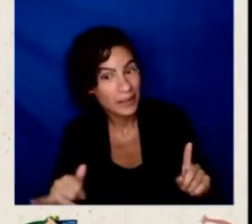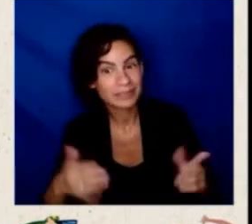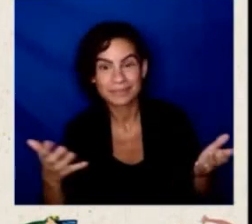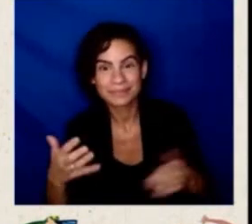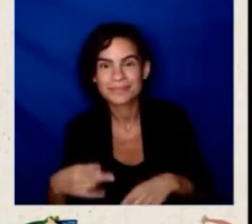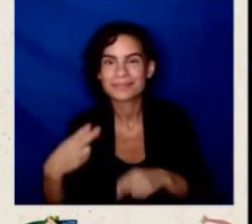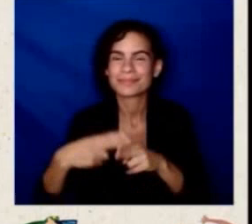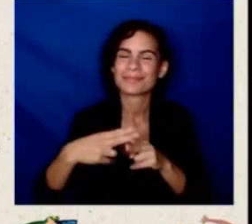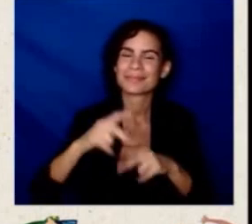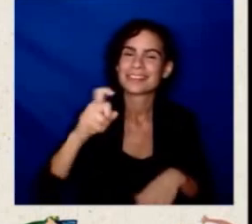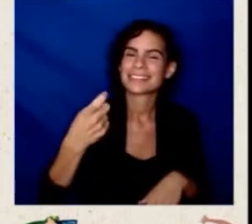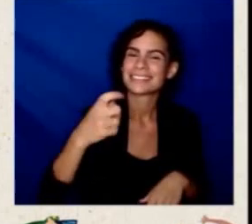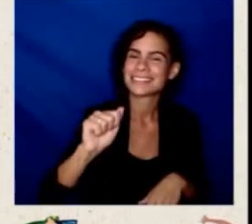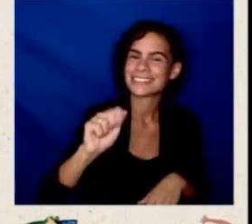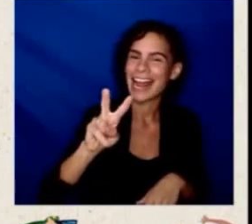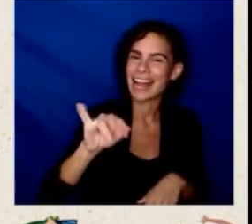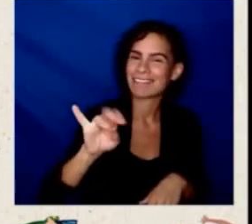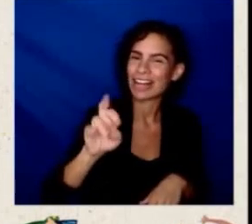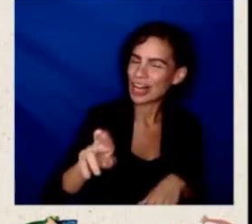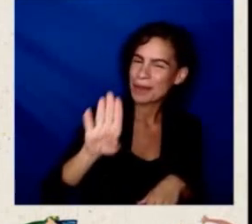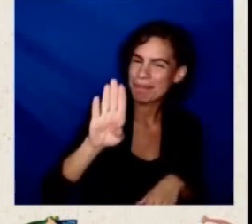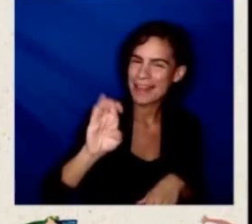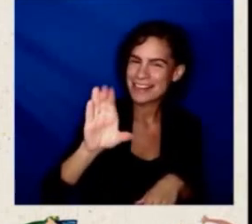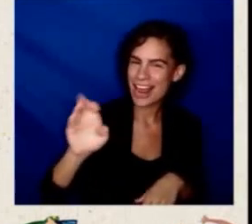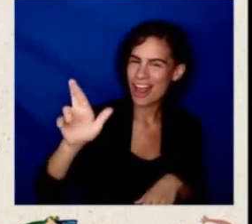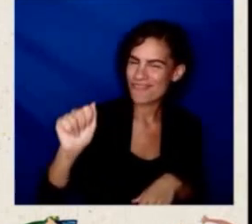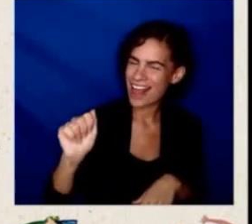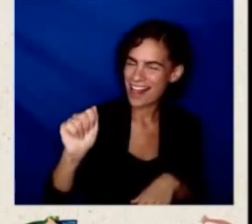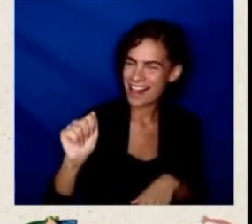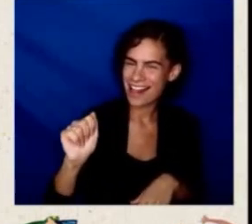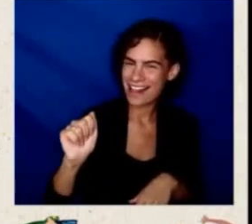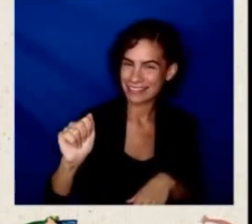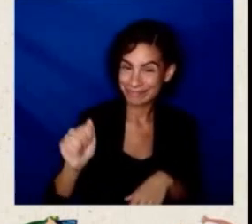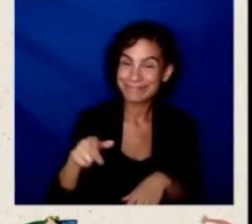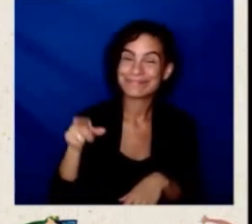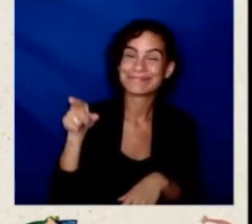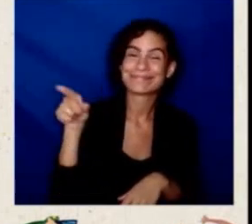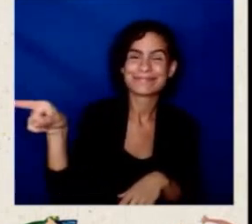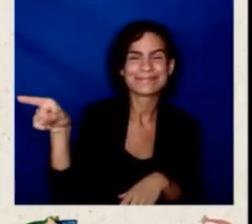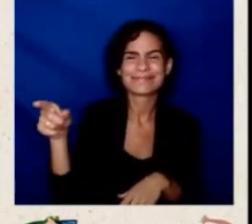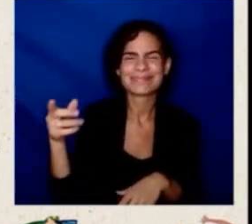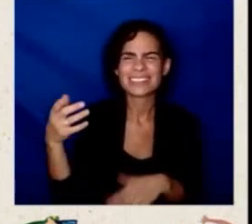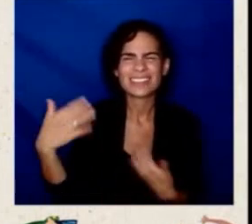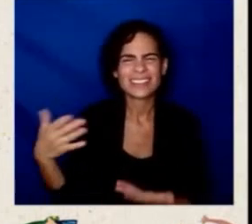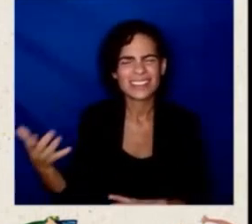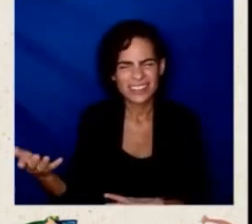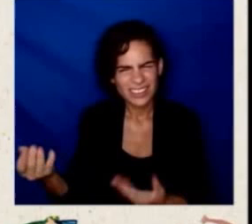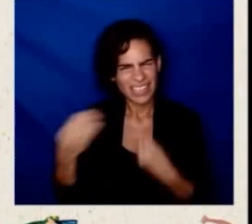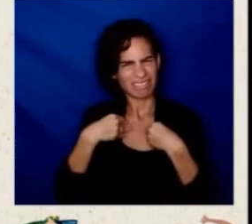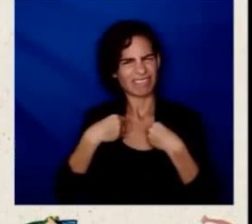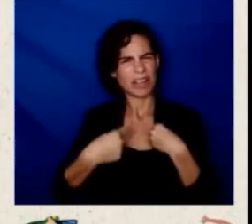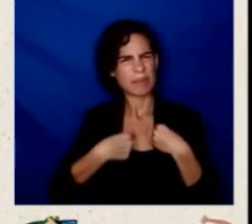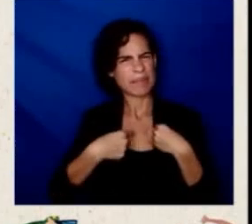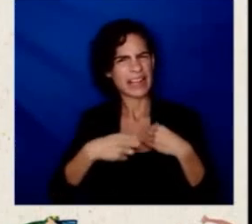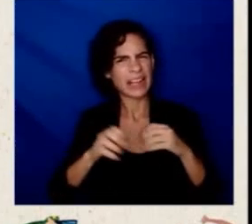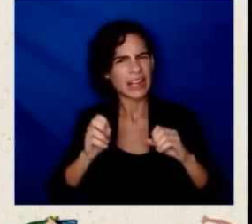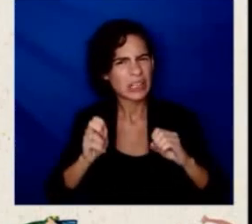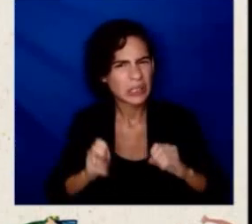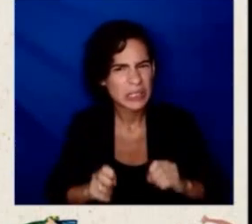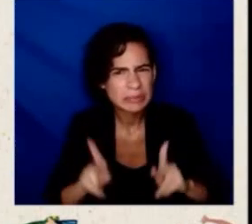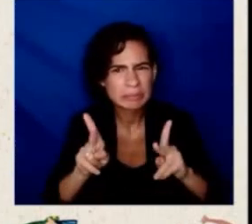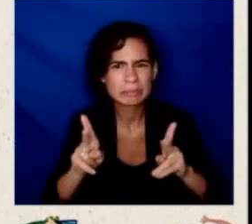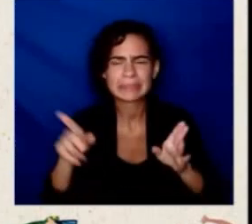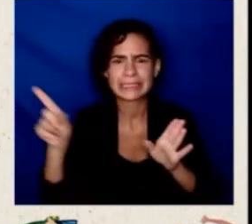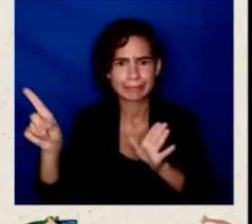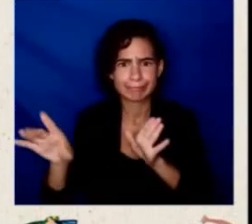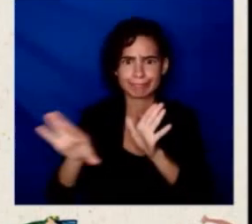me a very, very significant opportunity to become an appointee in the administration of